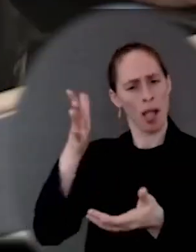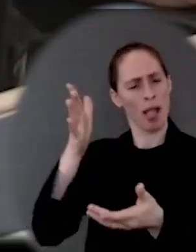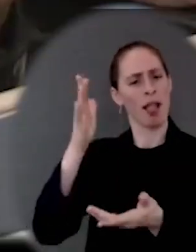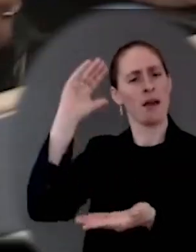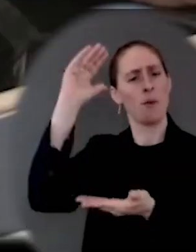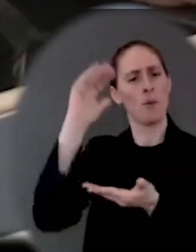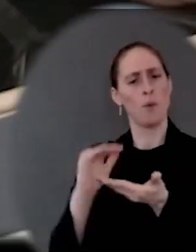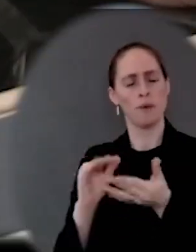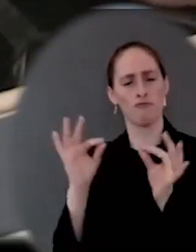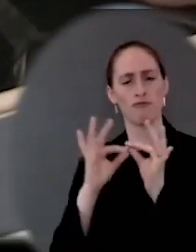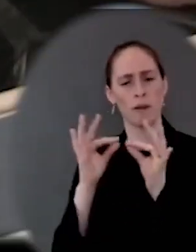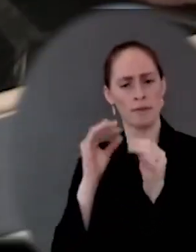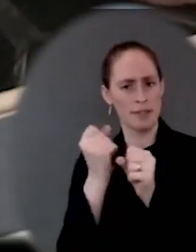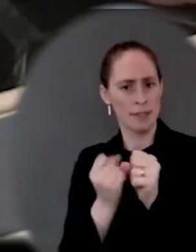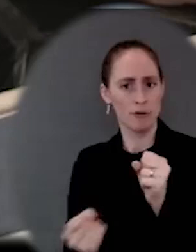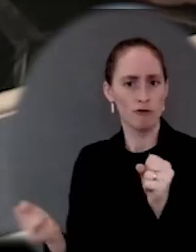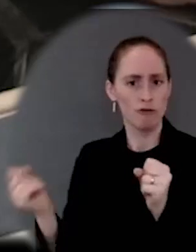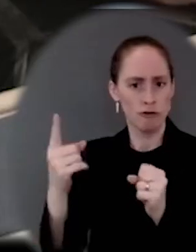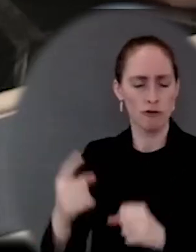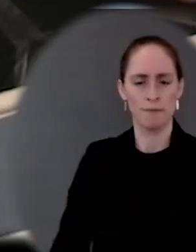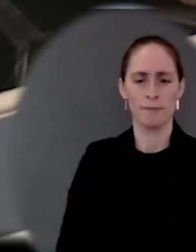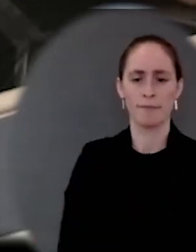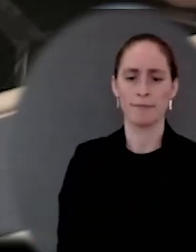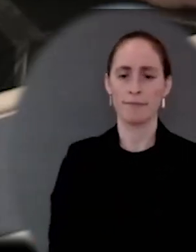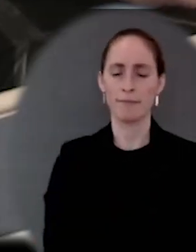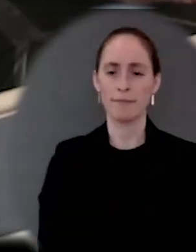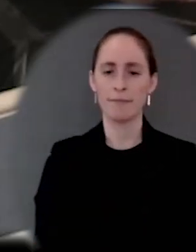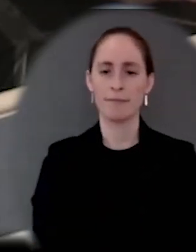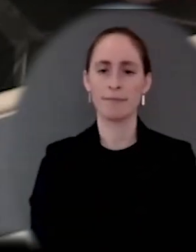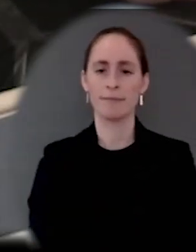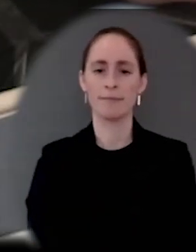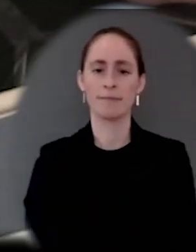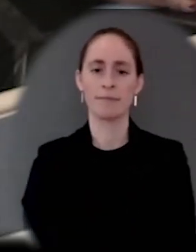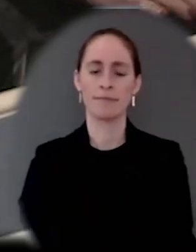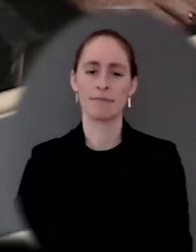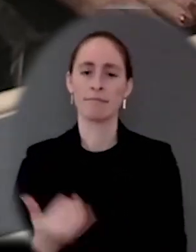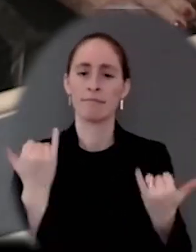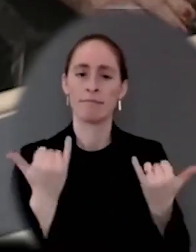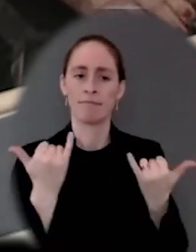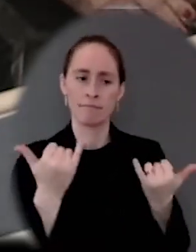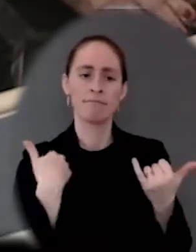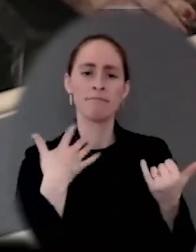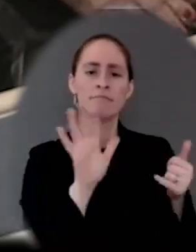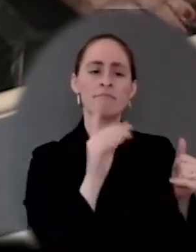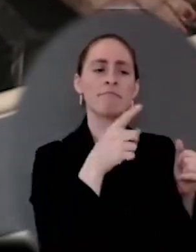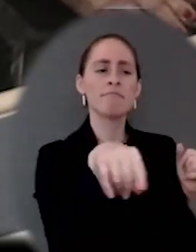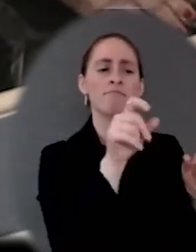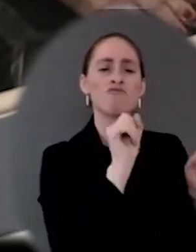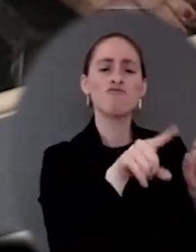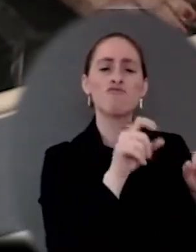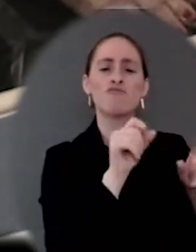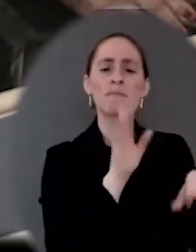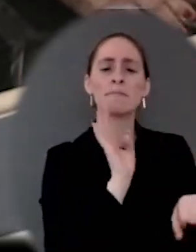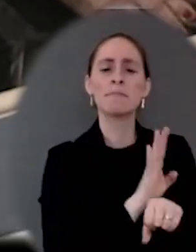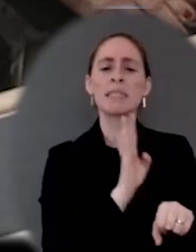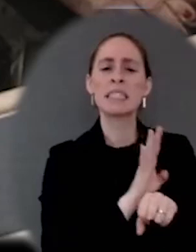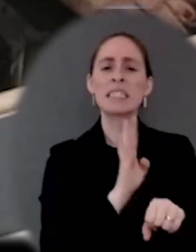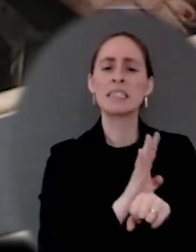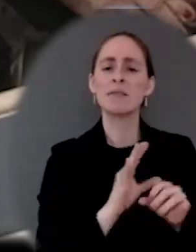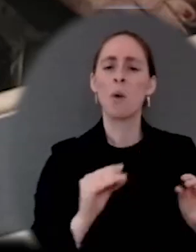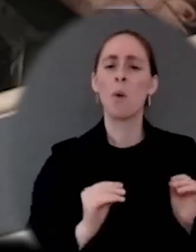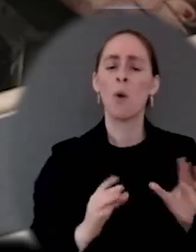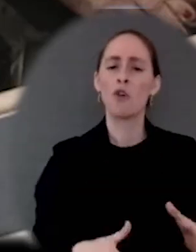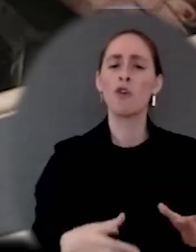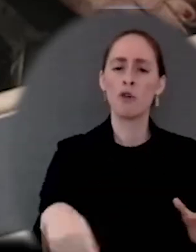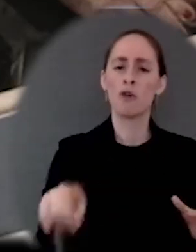hear the term well into next year, though, I interviewed a business owner today, some families who say it's this piling up of prices